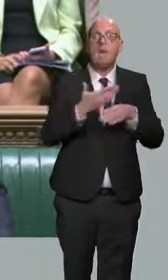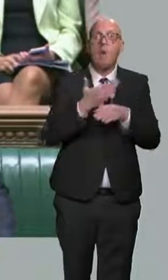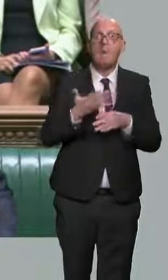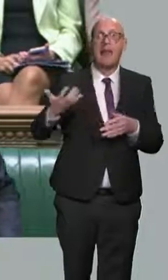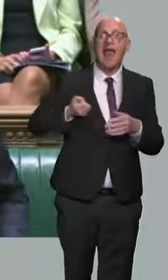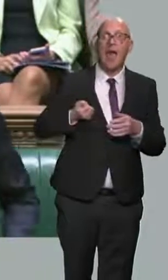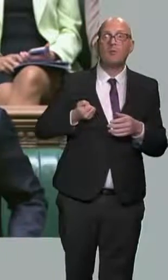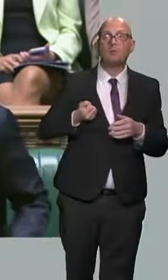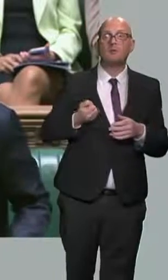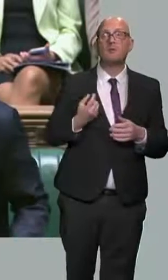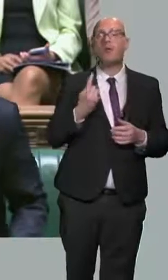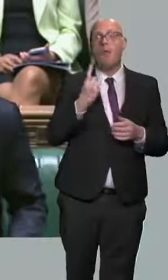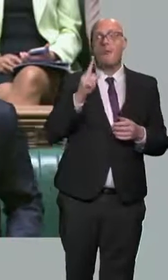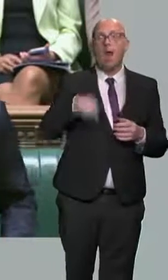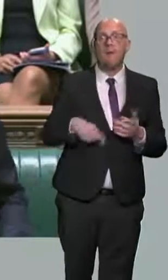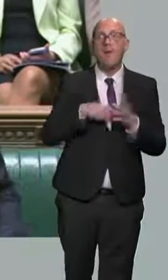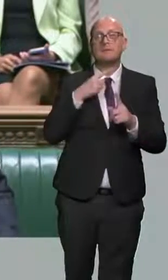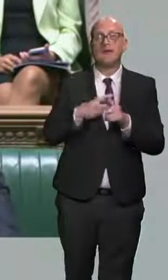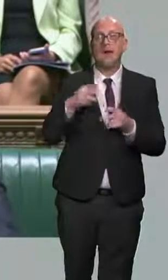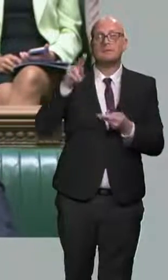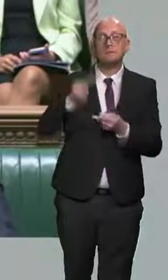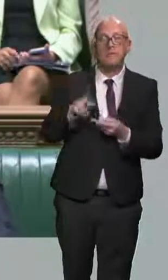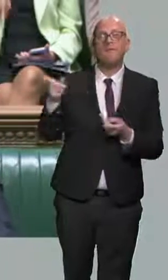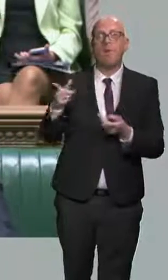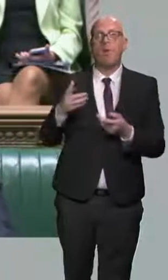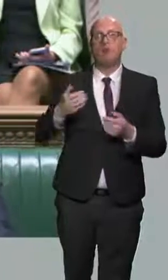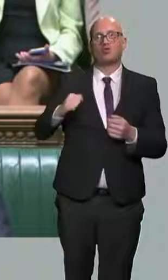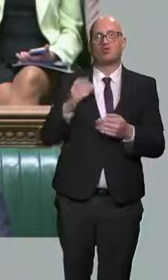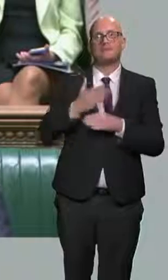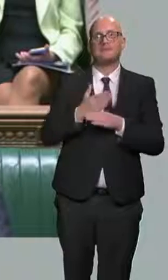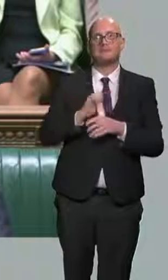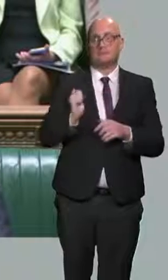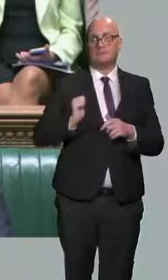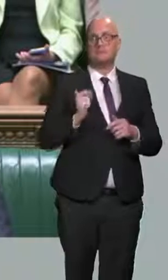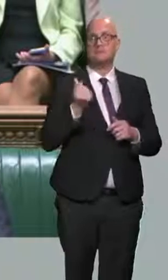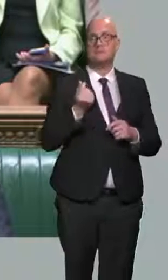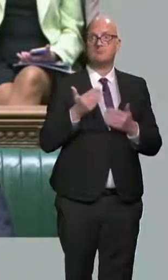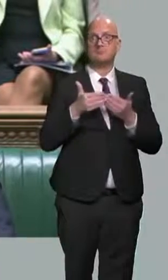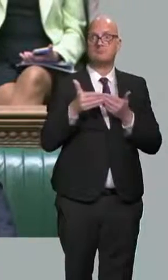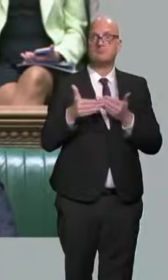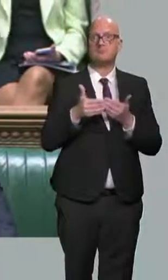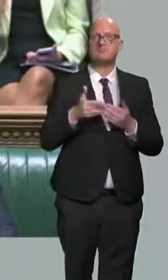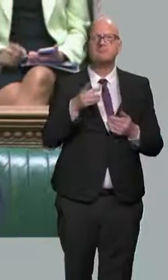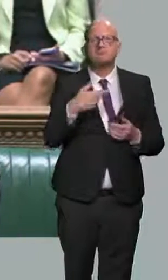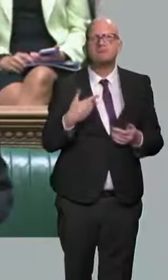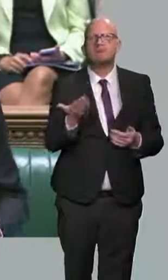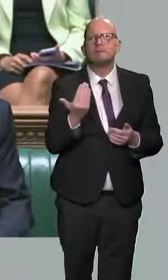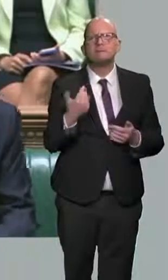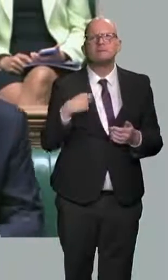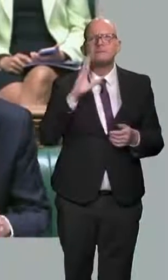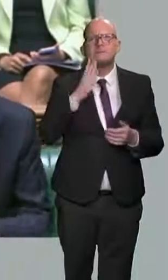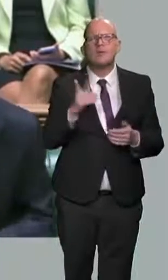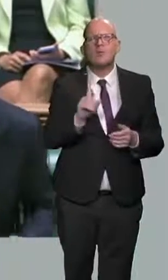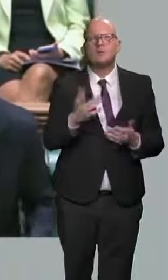£1,000 tax cut for Scottish businesses coming in very shortly. What I did not hear from her? She mentioned that Scotland